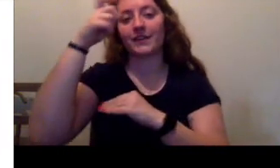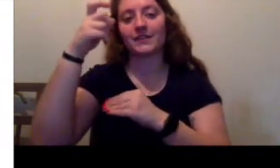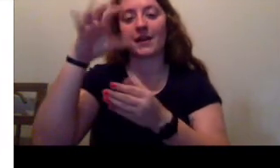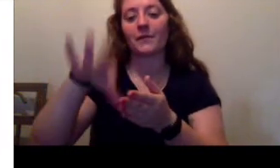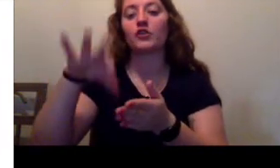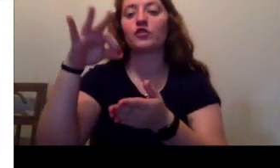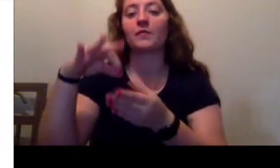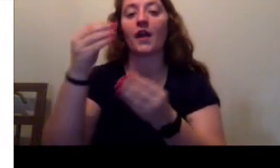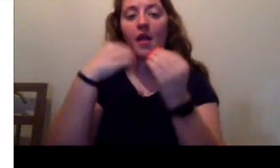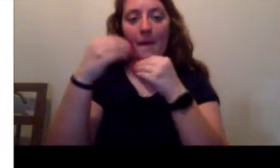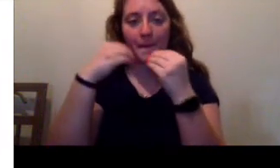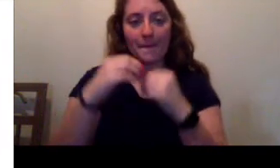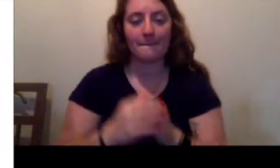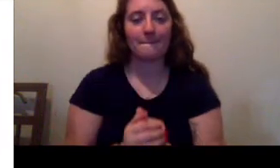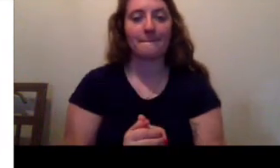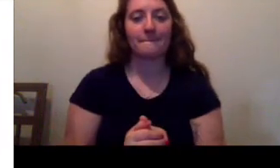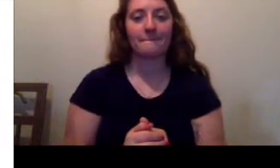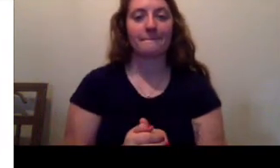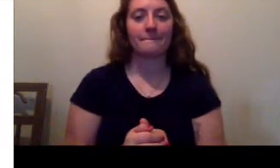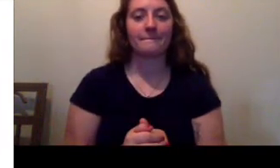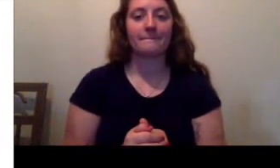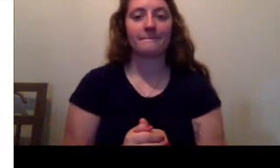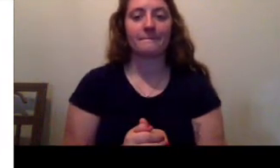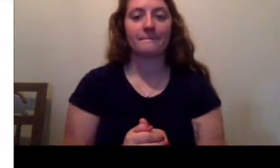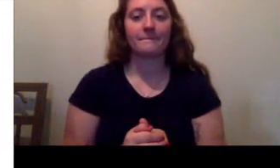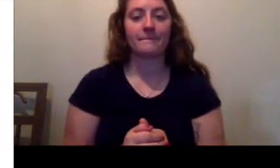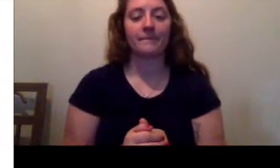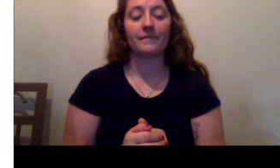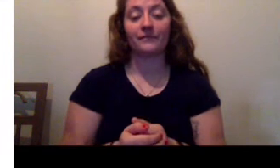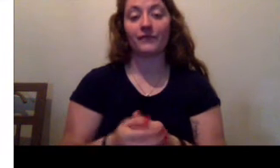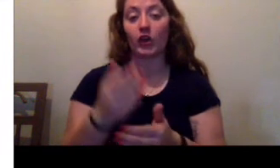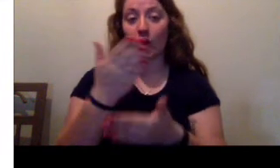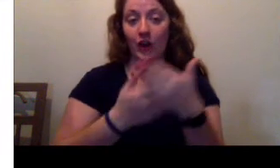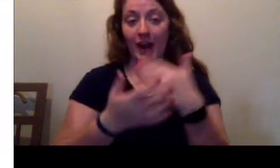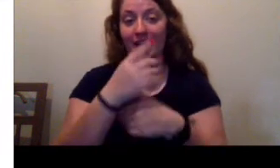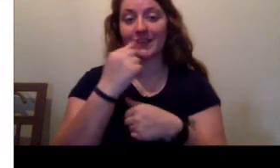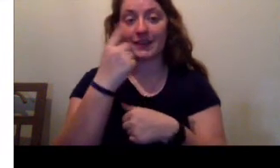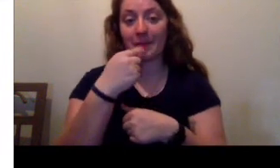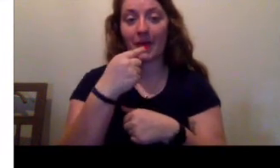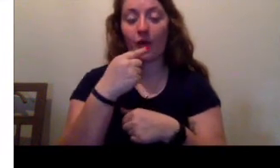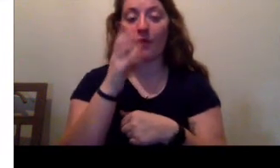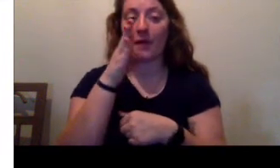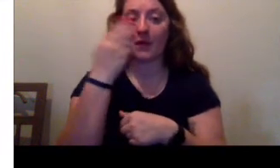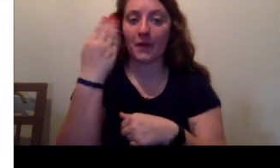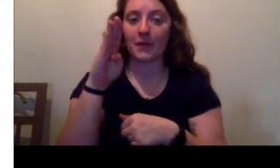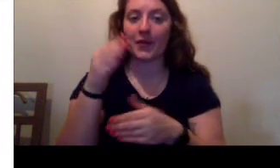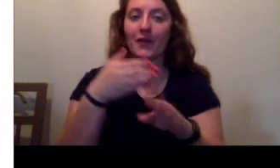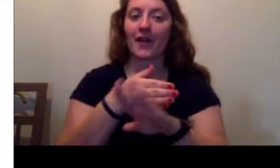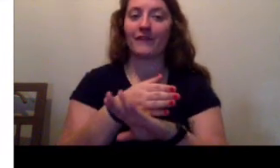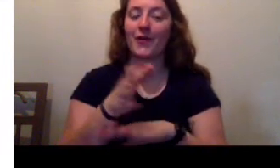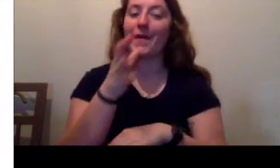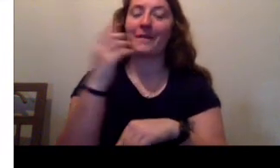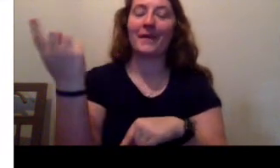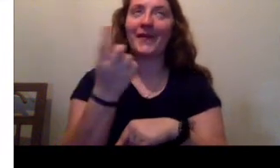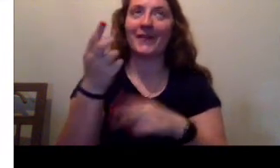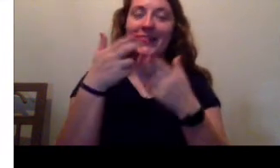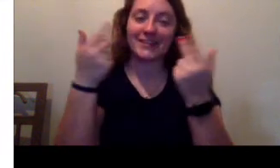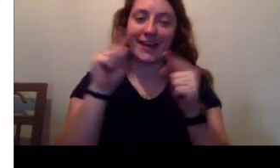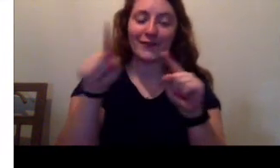handful of the sweet berries. Her hands and mouth would be blue afterward. Mama always laughed when she came home.